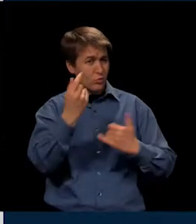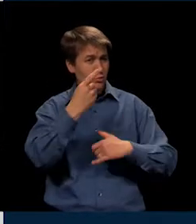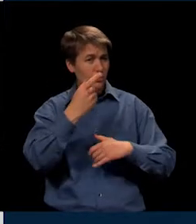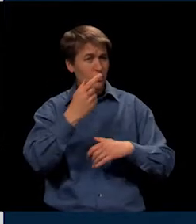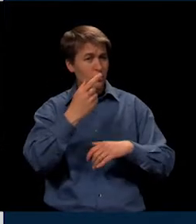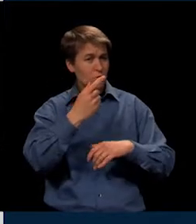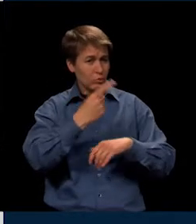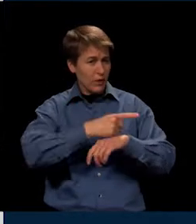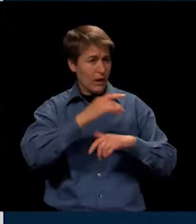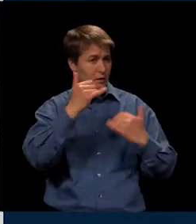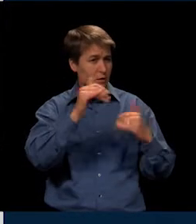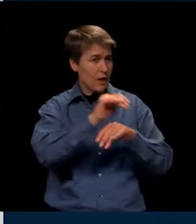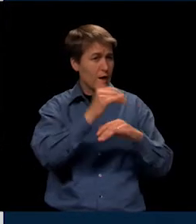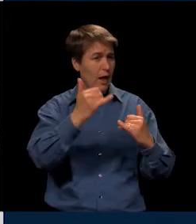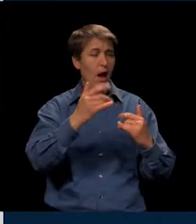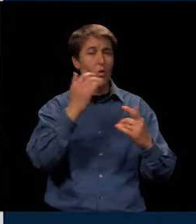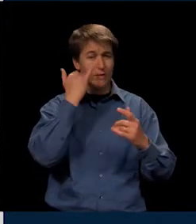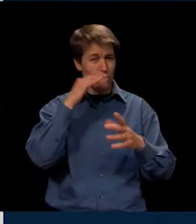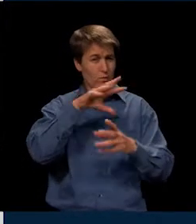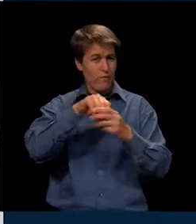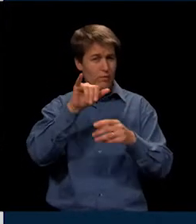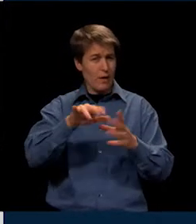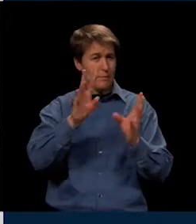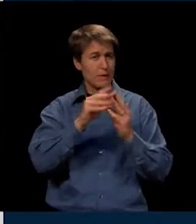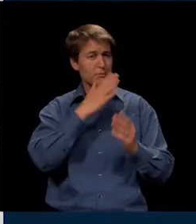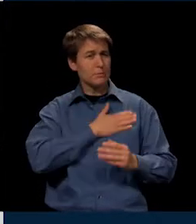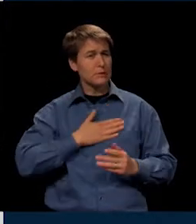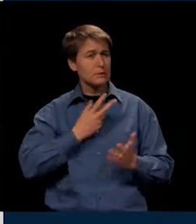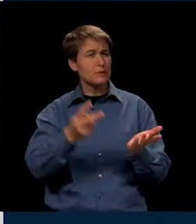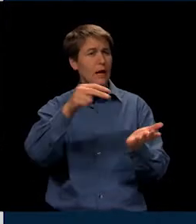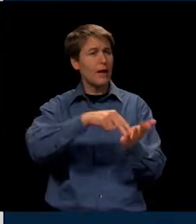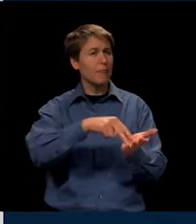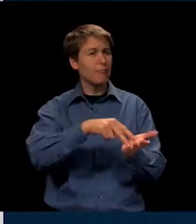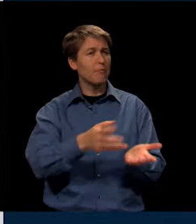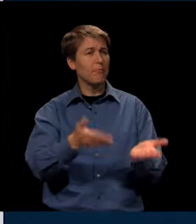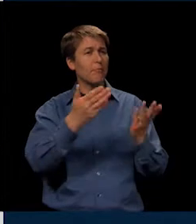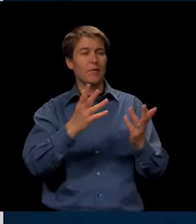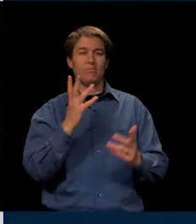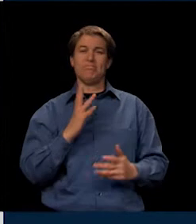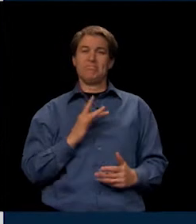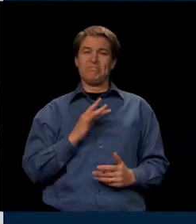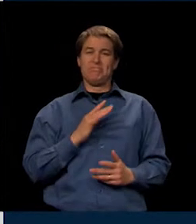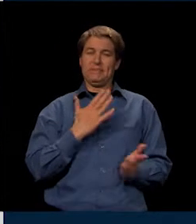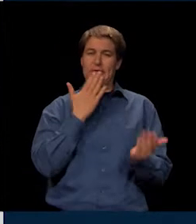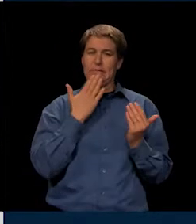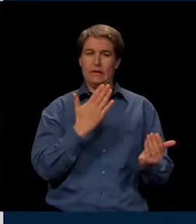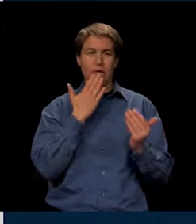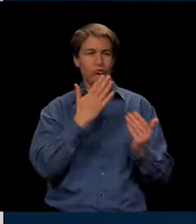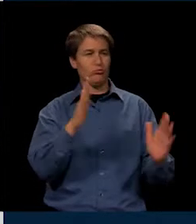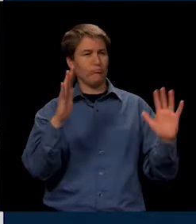Enhancement Expansion program? Please stand. I want to thank them.